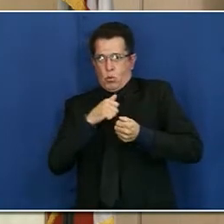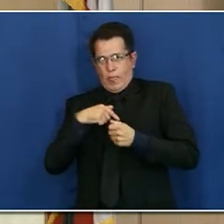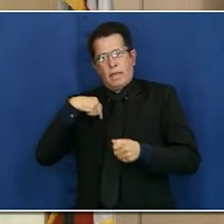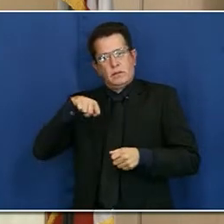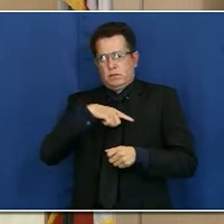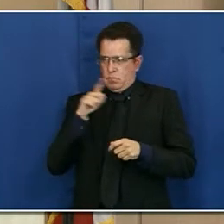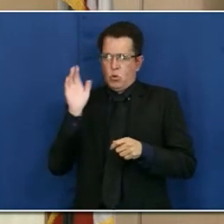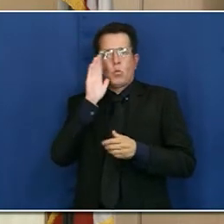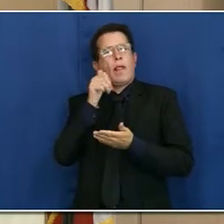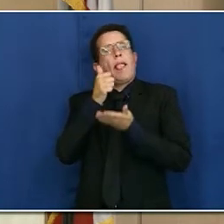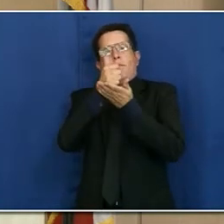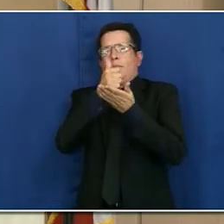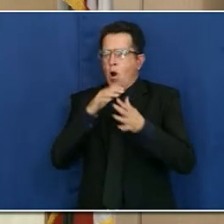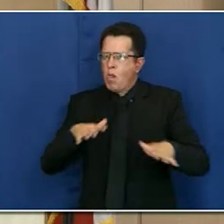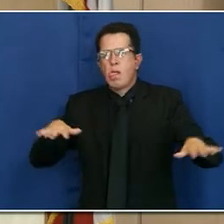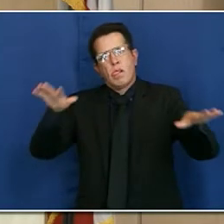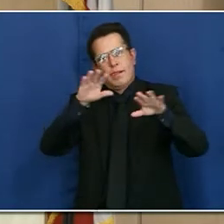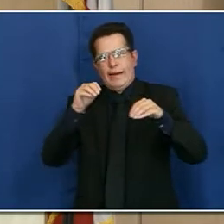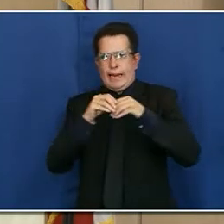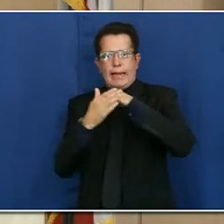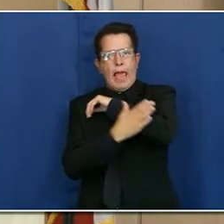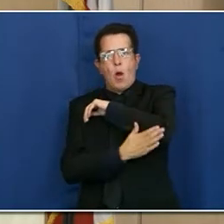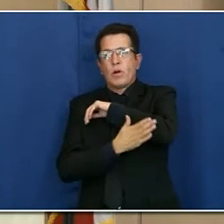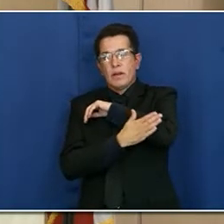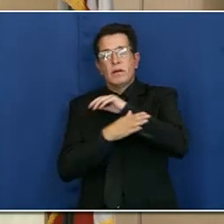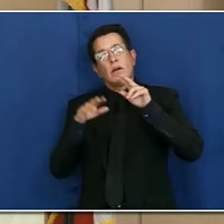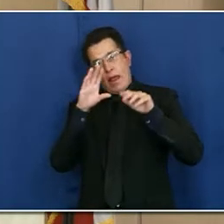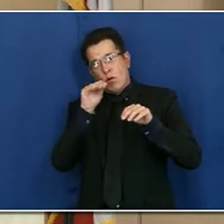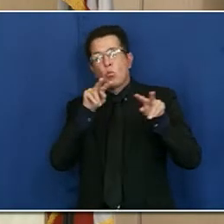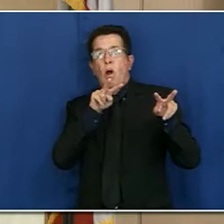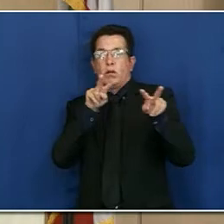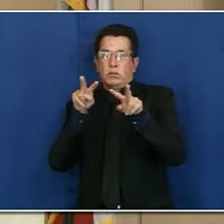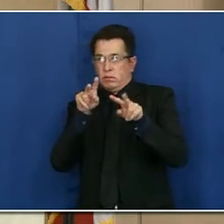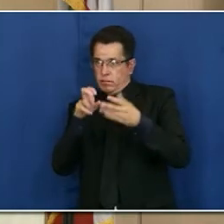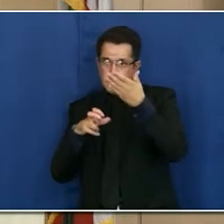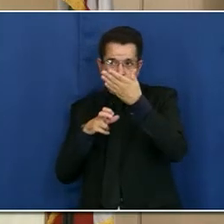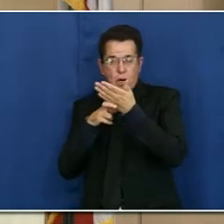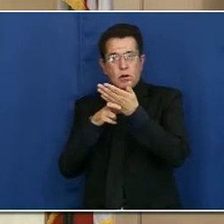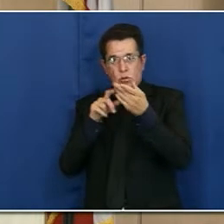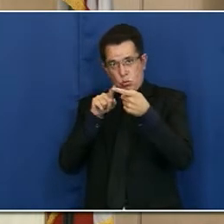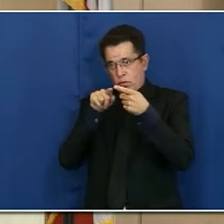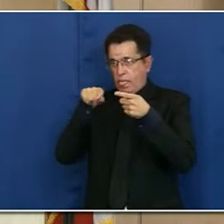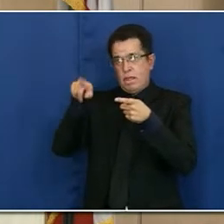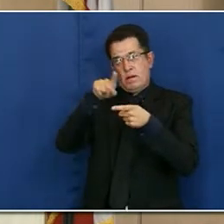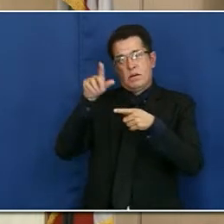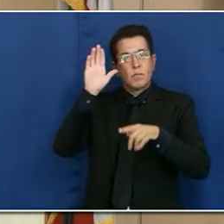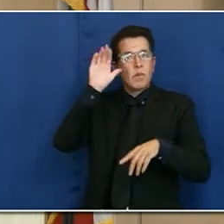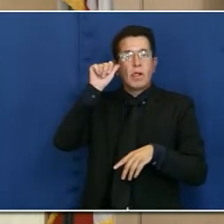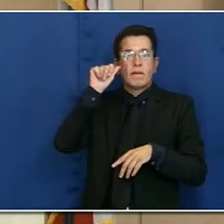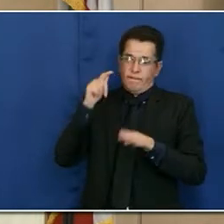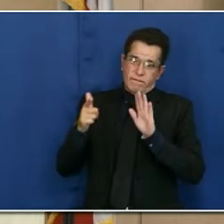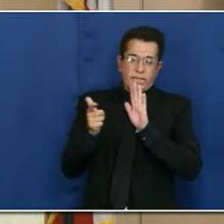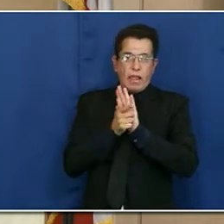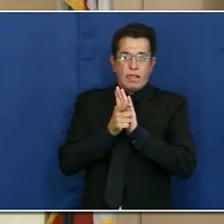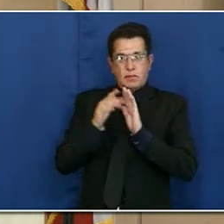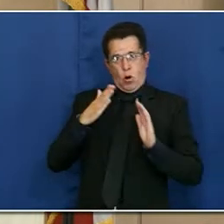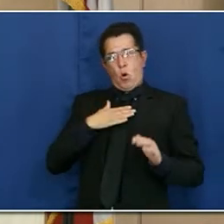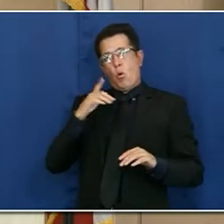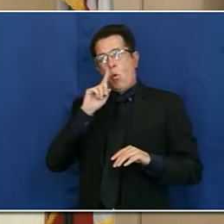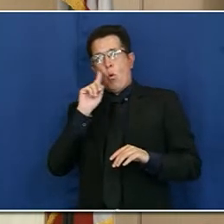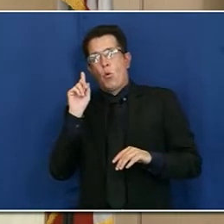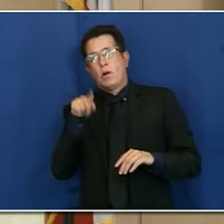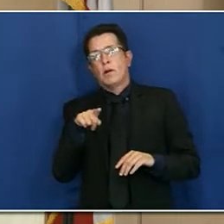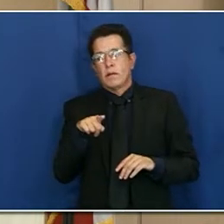hand countywide to issue citations for entities that make a choice to continue to be in blatant and willful violation of the orders